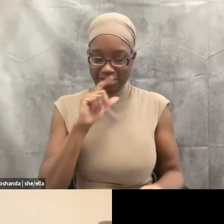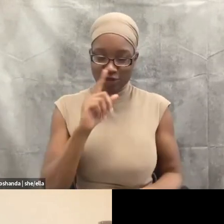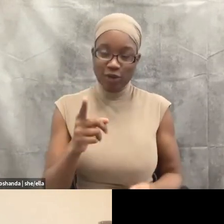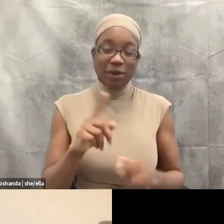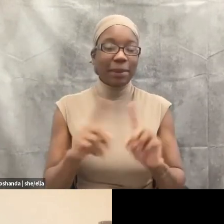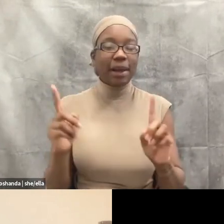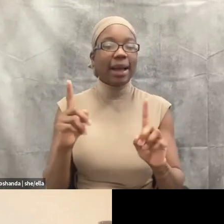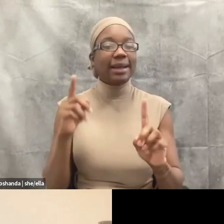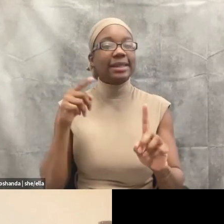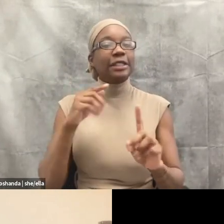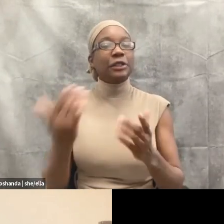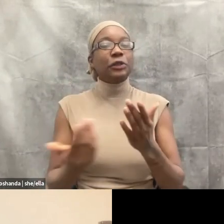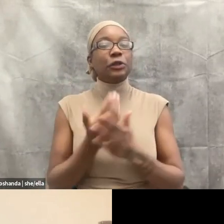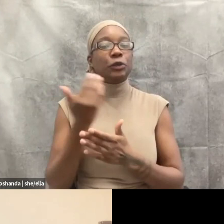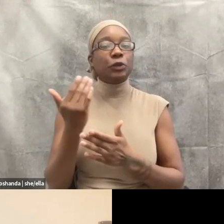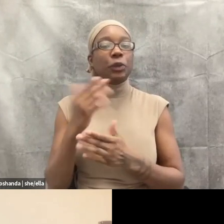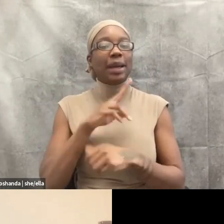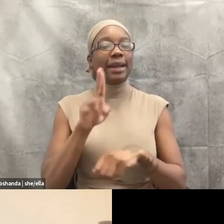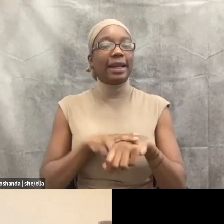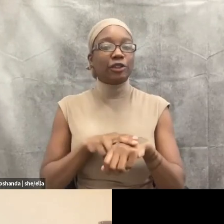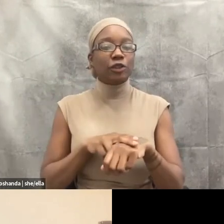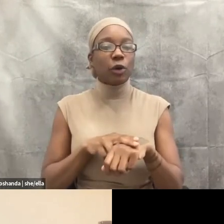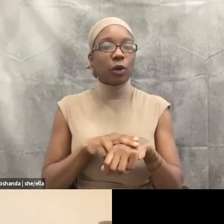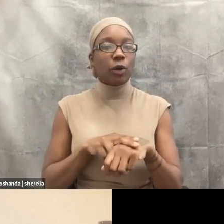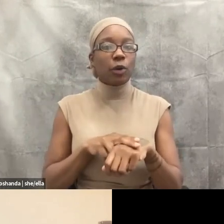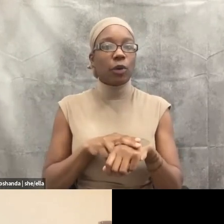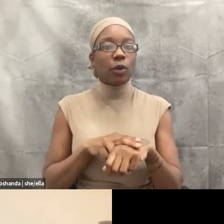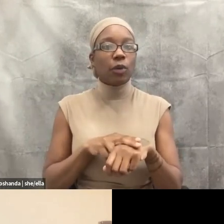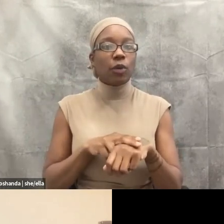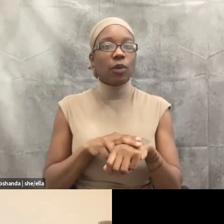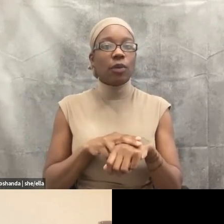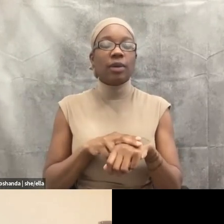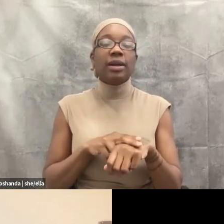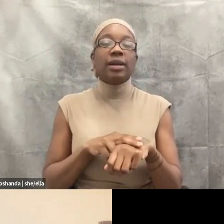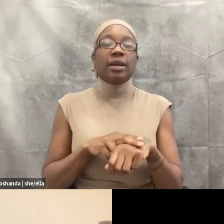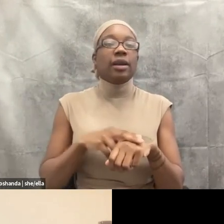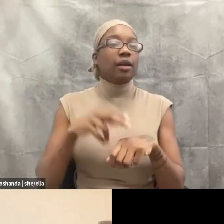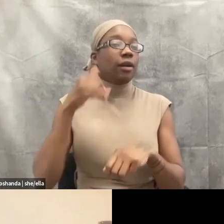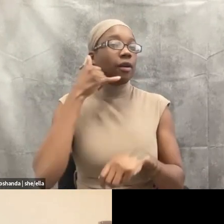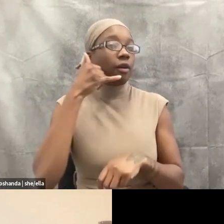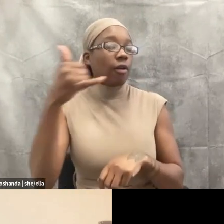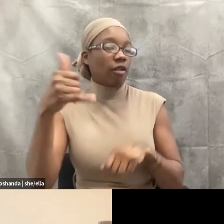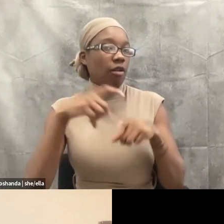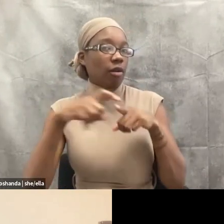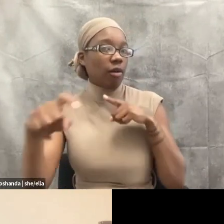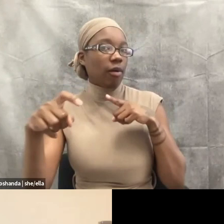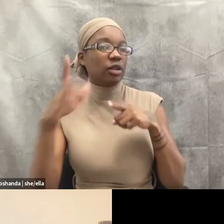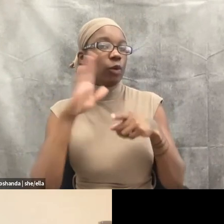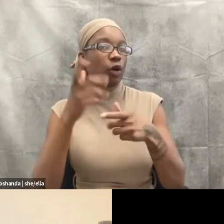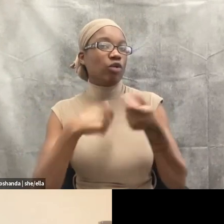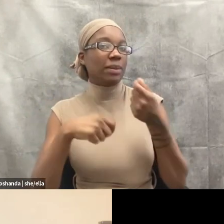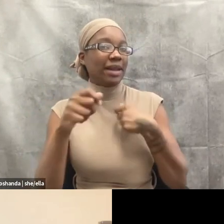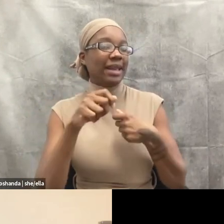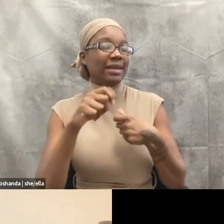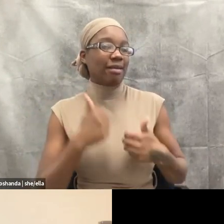this is a new national line, um, where people that's a three digit number, um, that's taking the place of the lifeline. And,